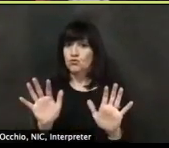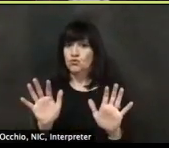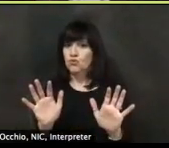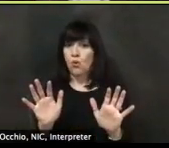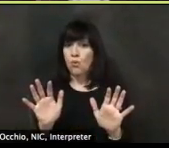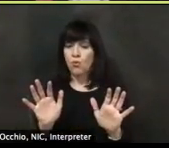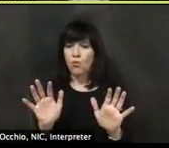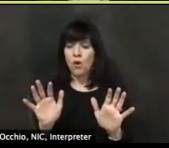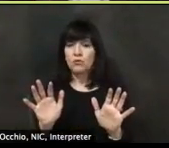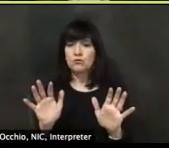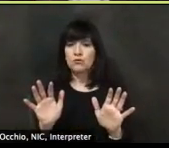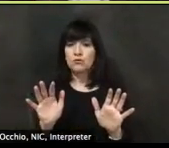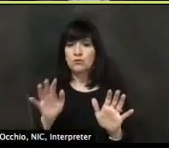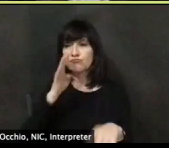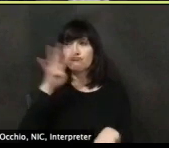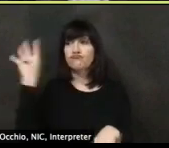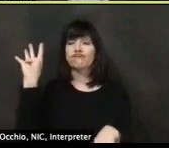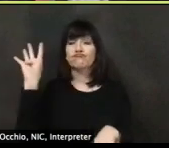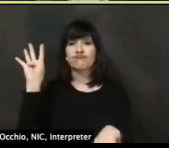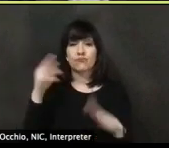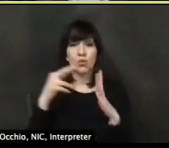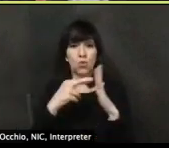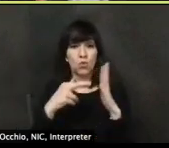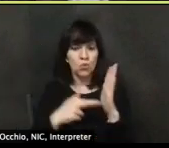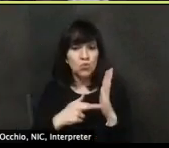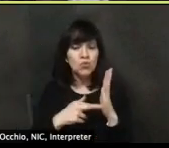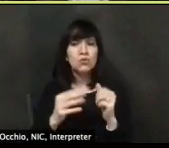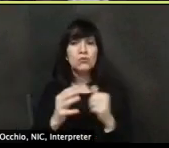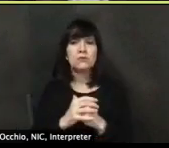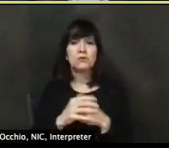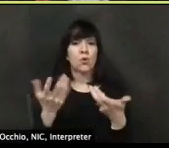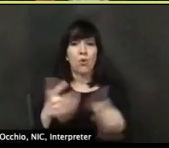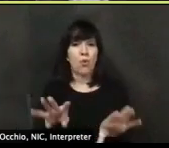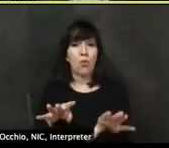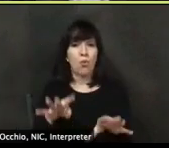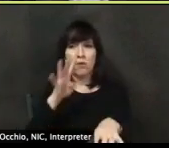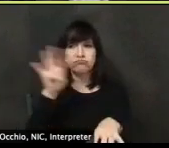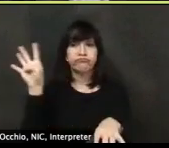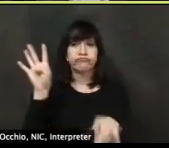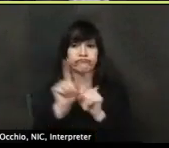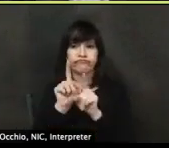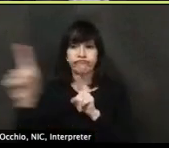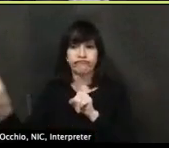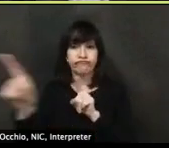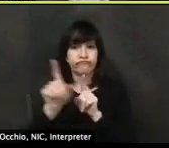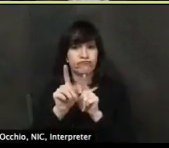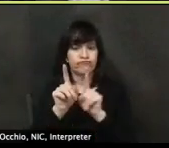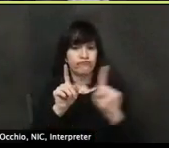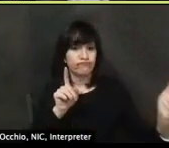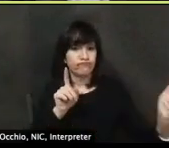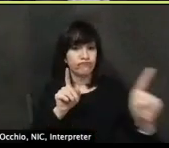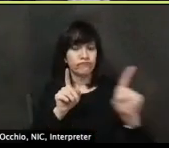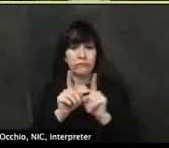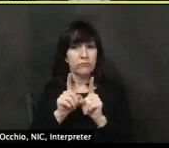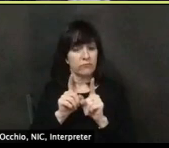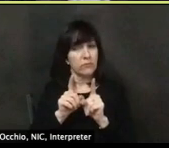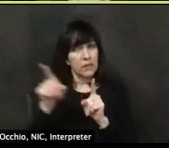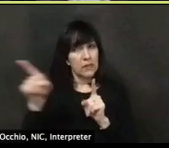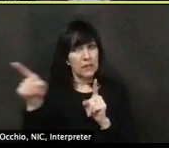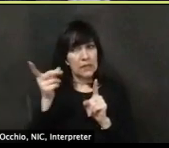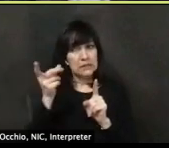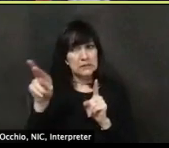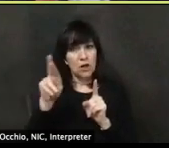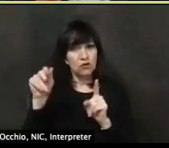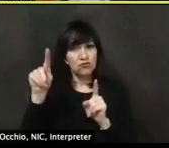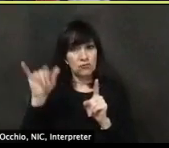or the commitment we've had to safe social distancing and things like that. I know it's something Dr. Rattay said and jump in Dr. Rattay, if you, if you'd